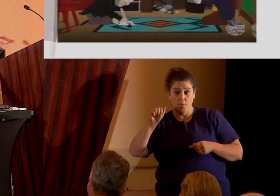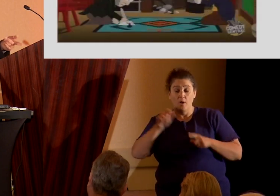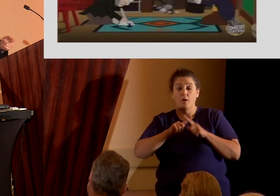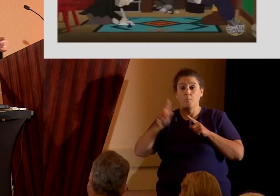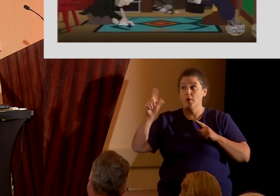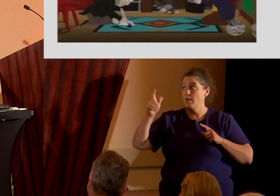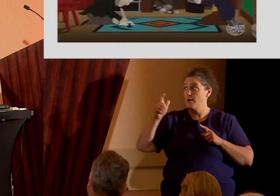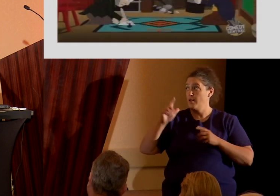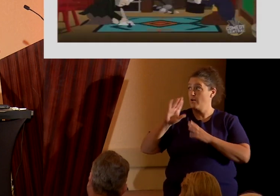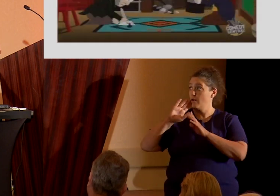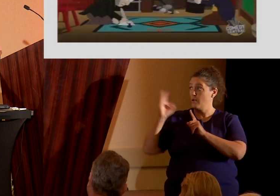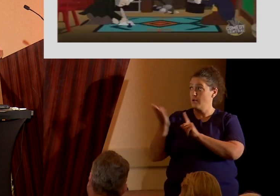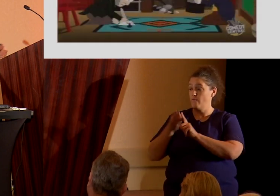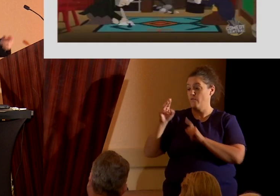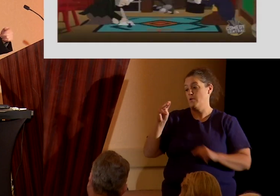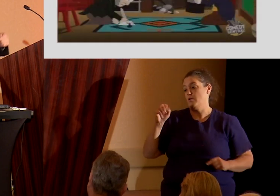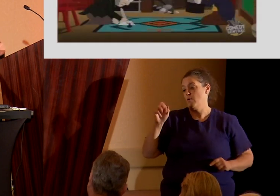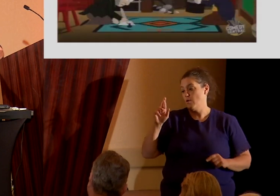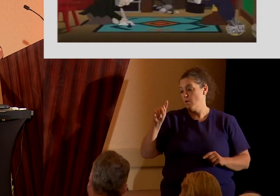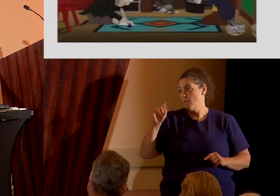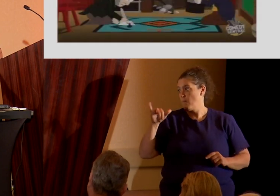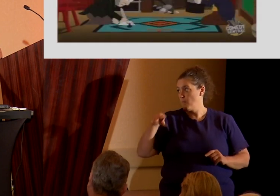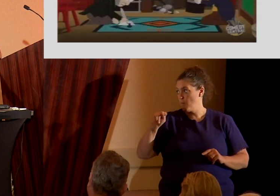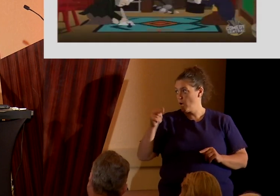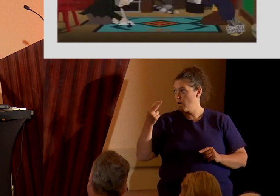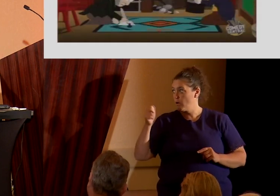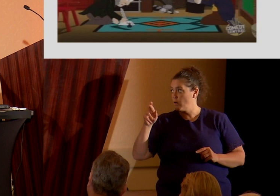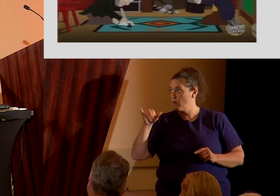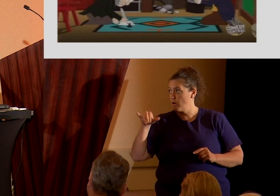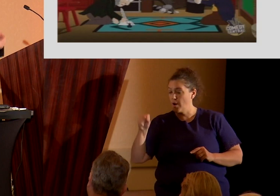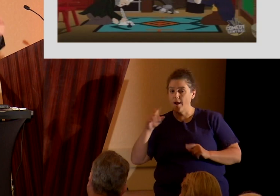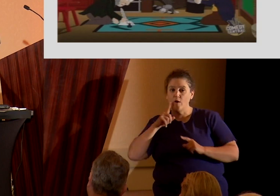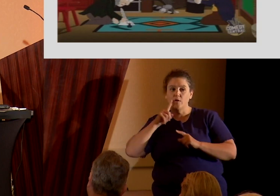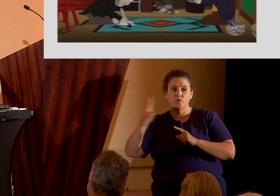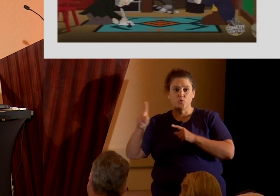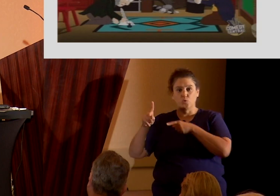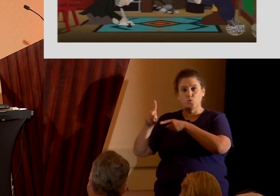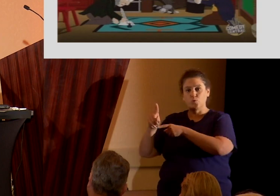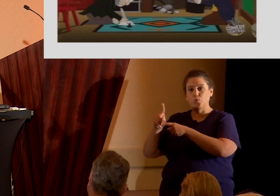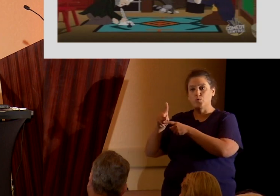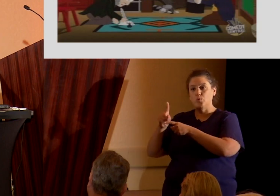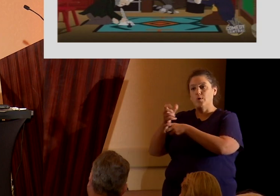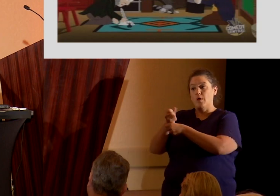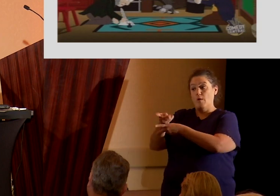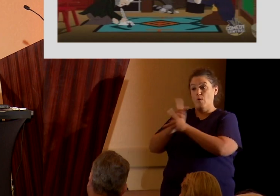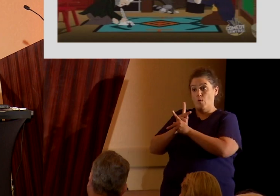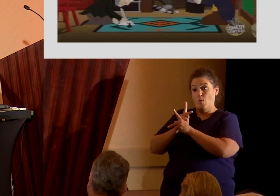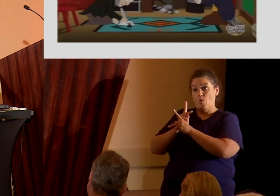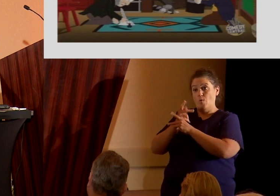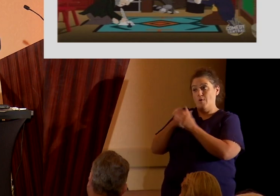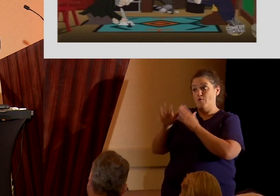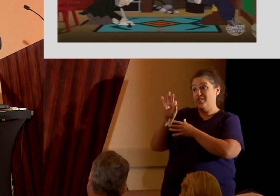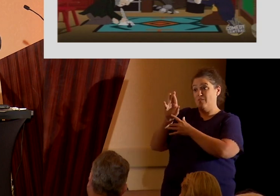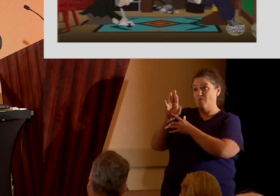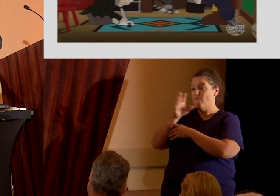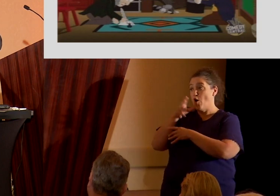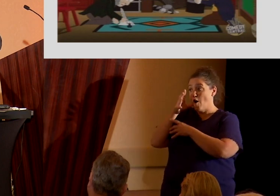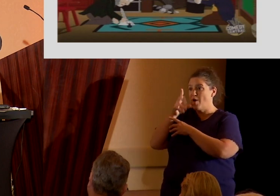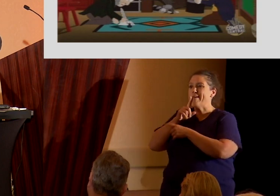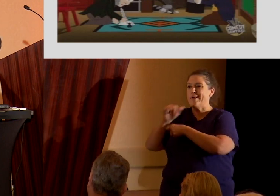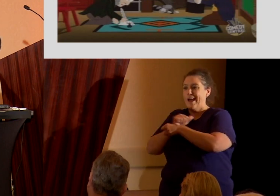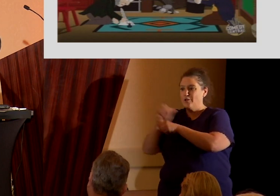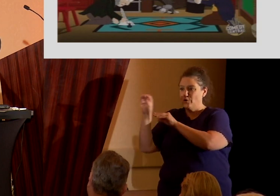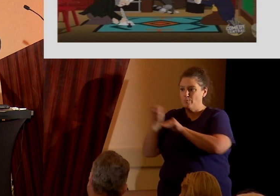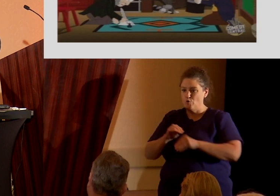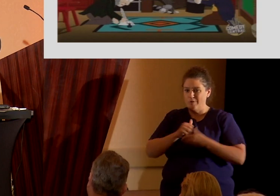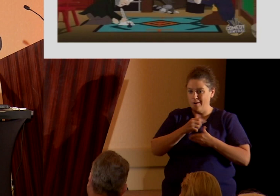his neighbor, Martin Harris, who mortgaged his farm to help with the great work, and actually moved in with a smith. The only thing they get wrong